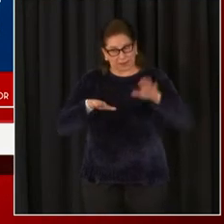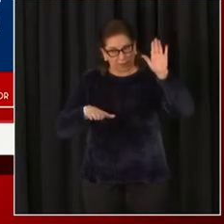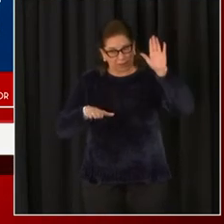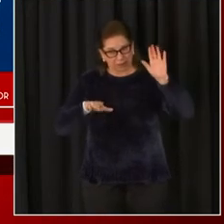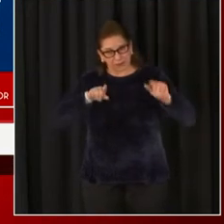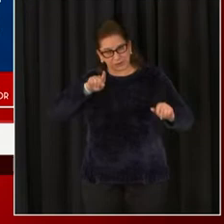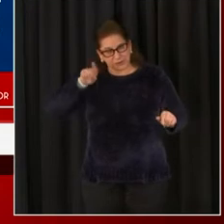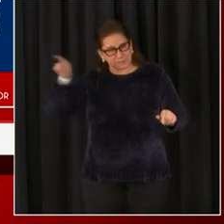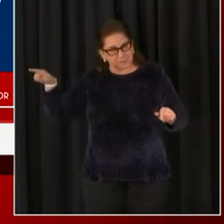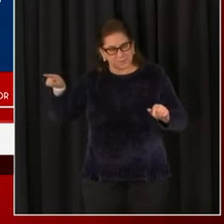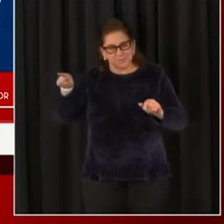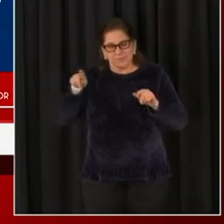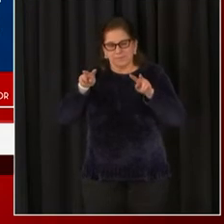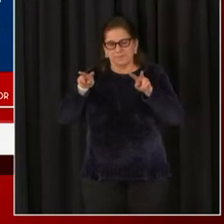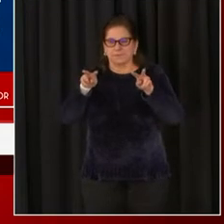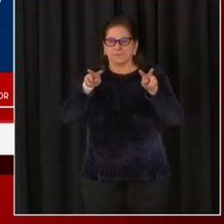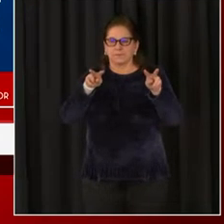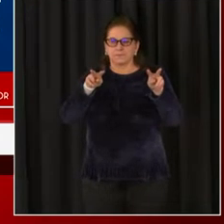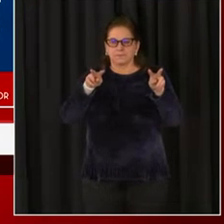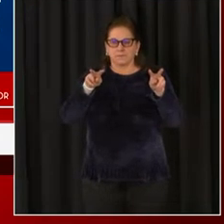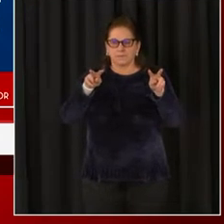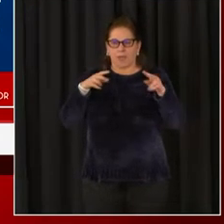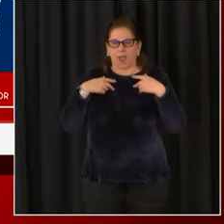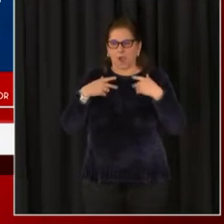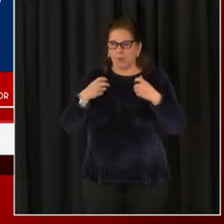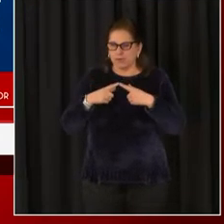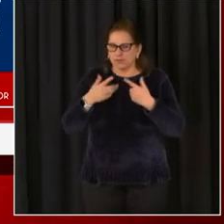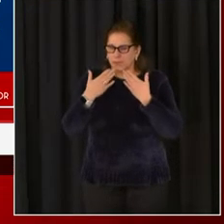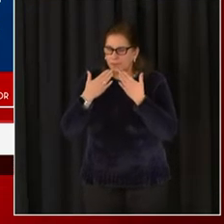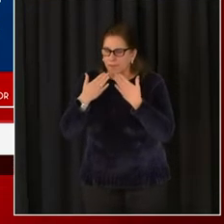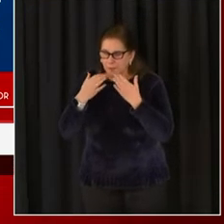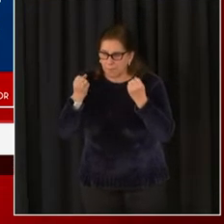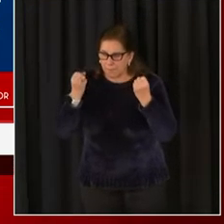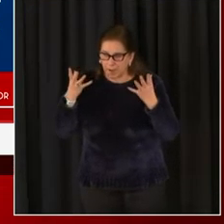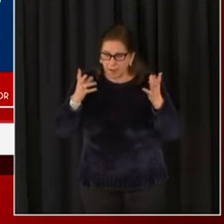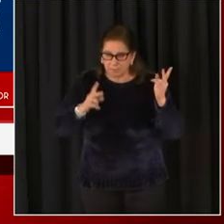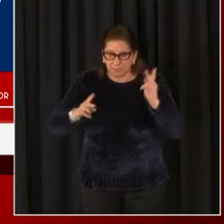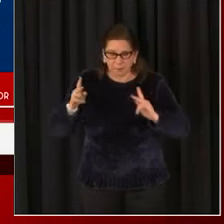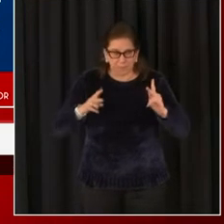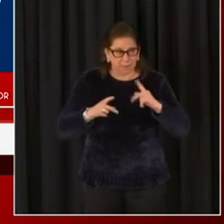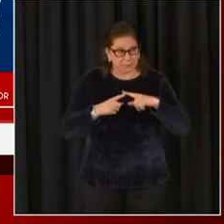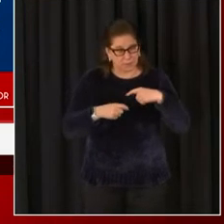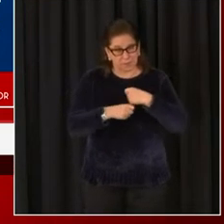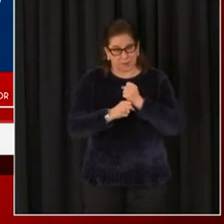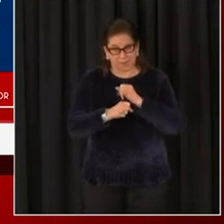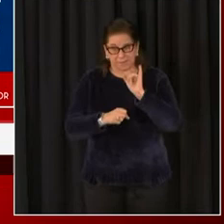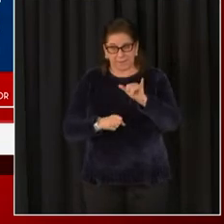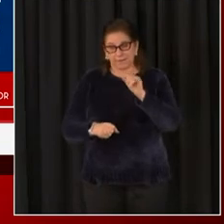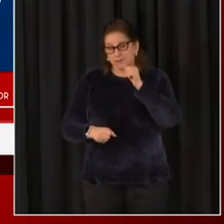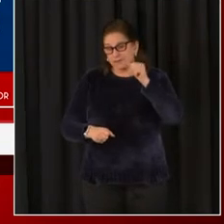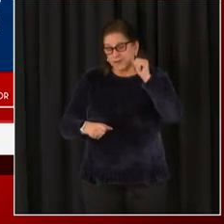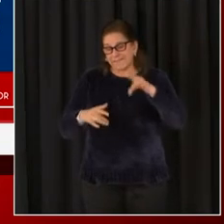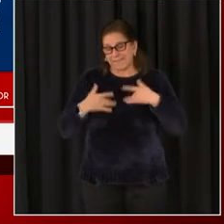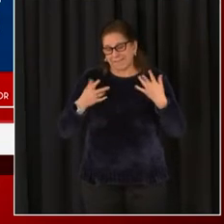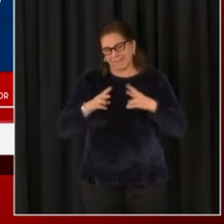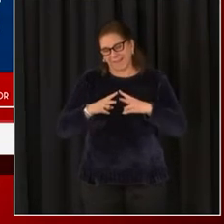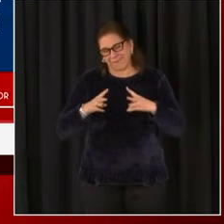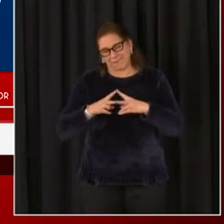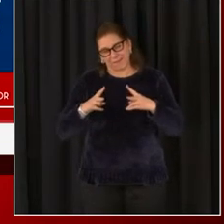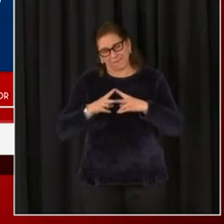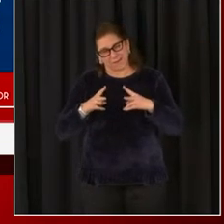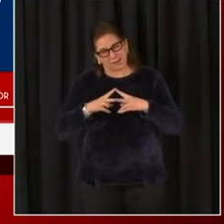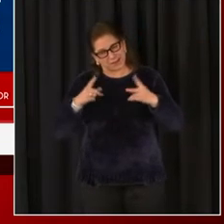want to thank the many, many people who helped make yesterday such a success, starting with the